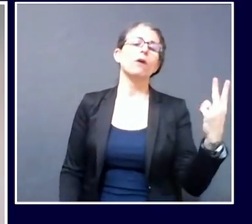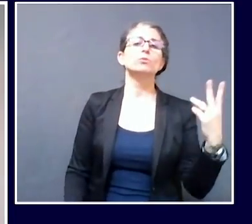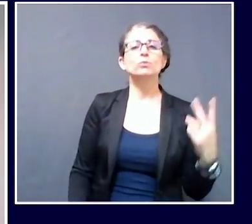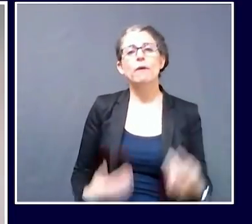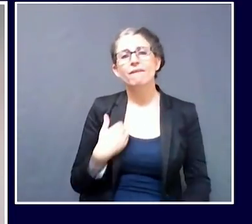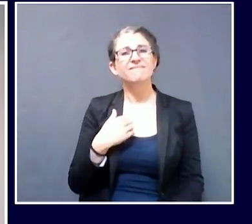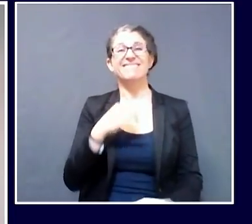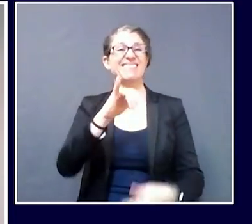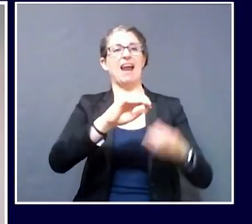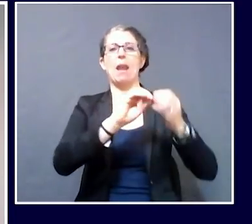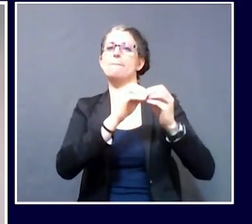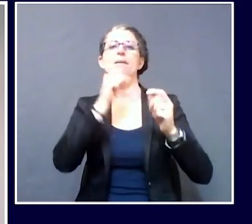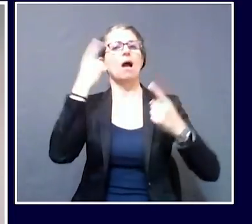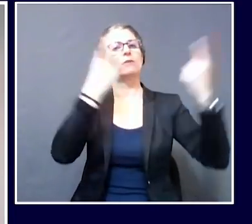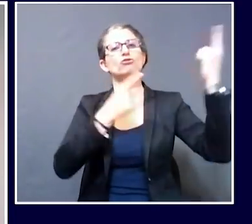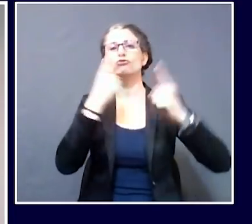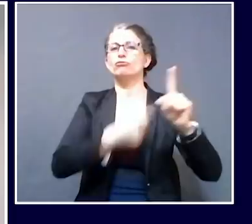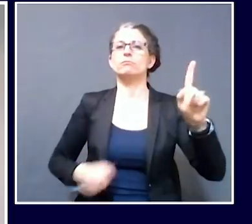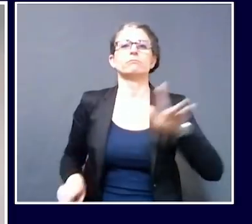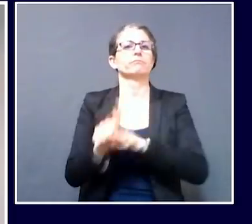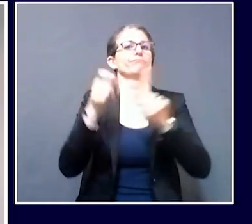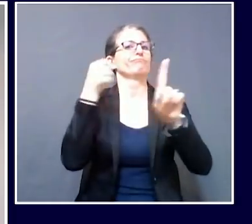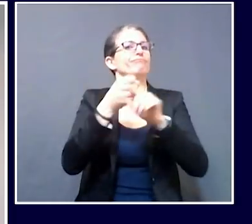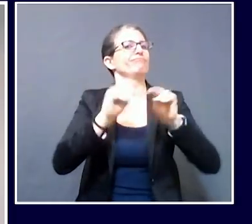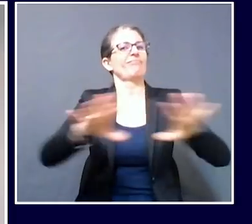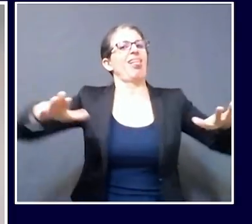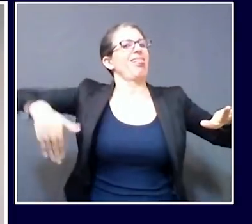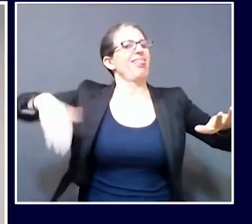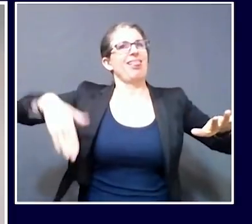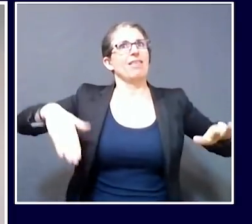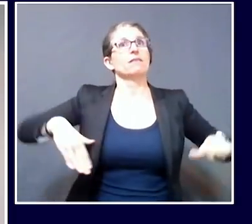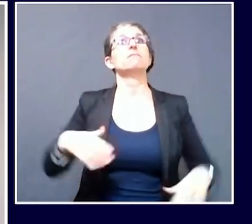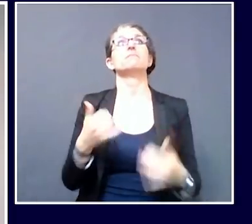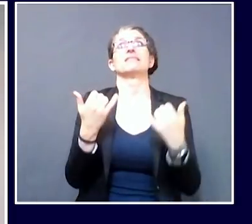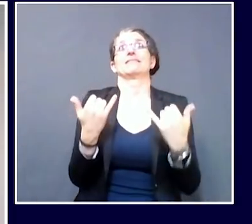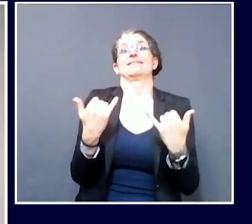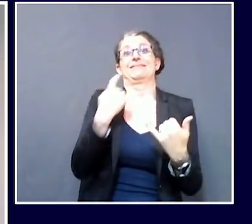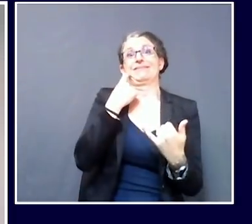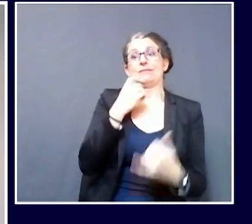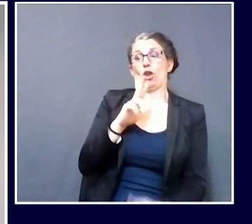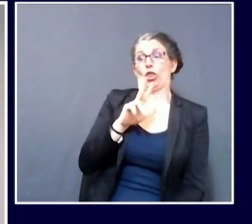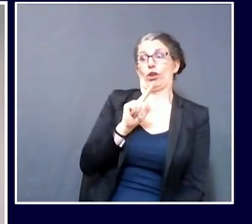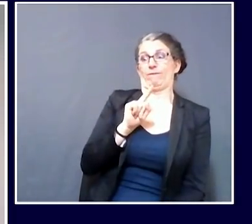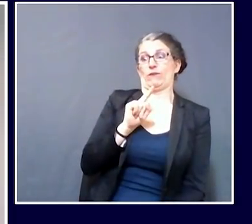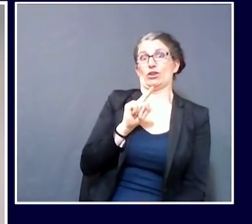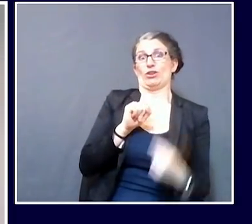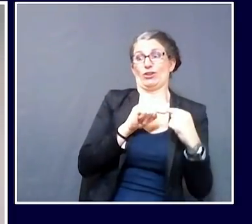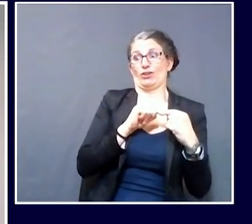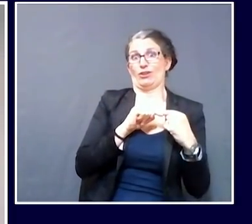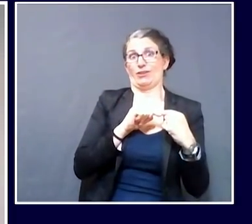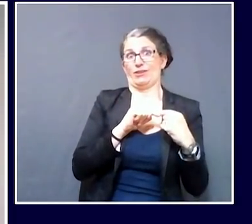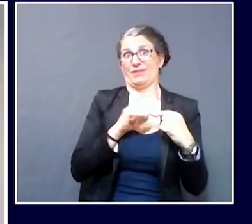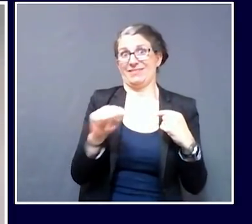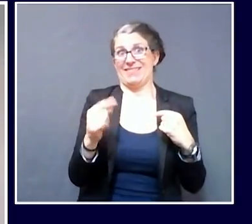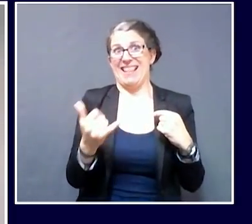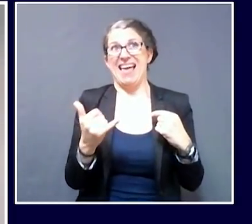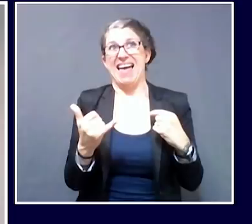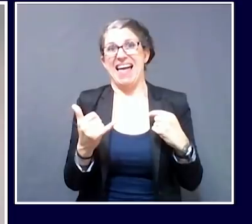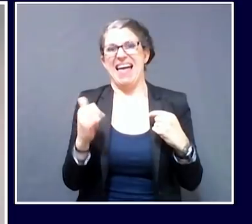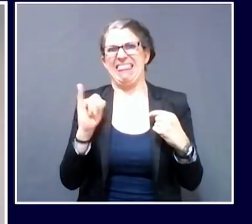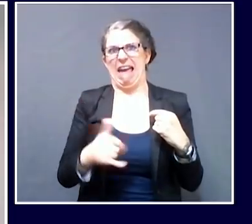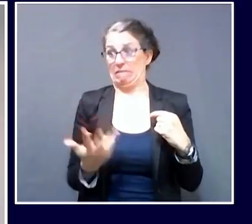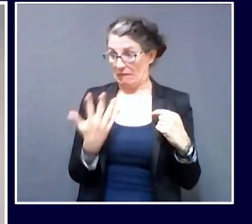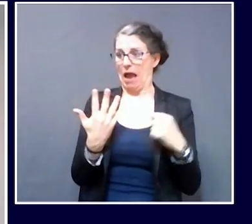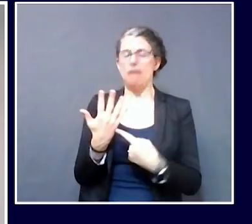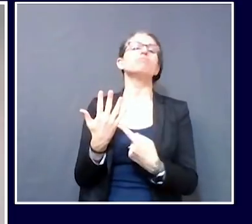that triggered us to open the investigation to try to see if there was something more going on. So it sounds like maybe they had a